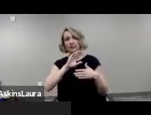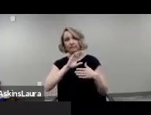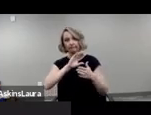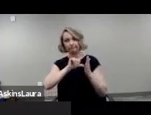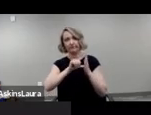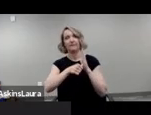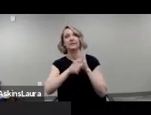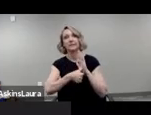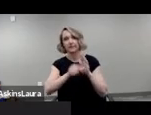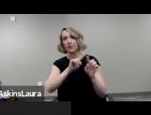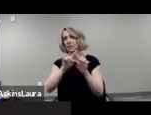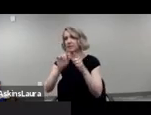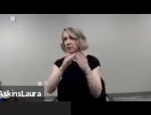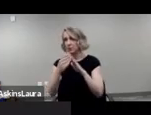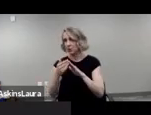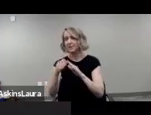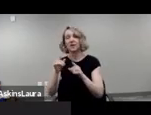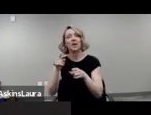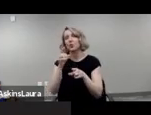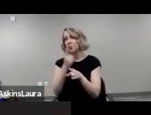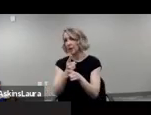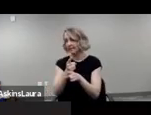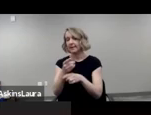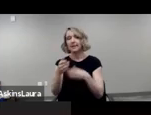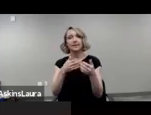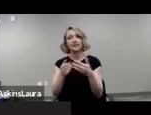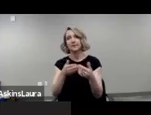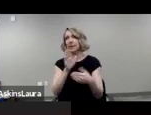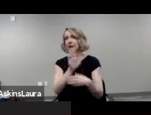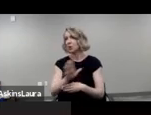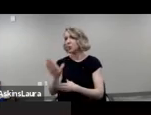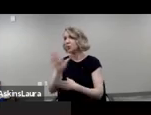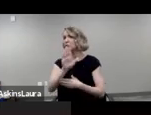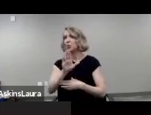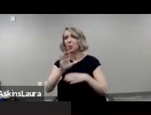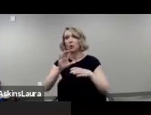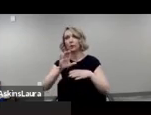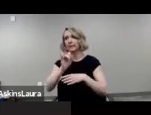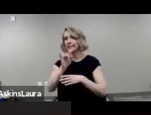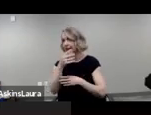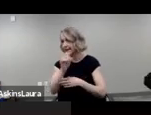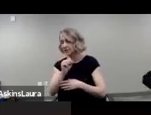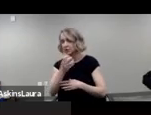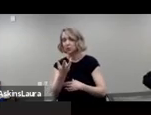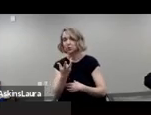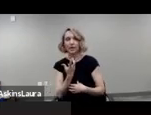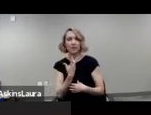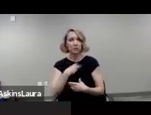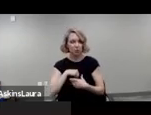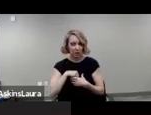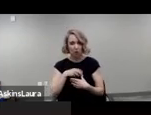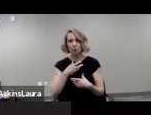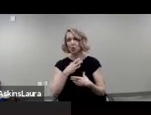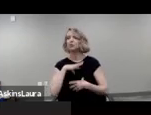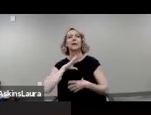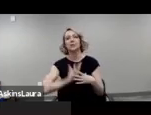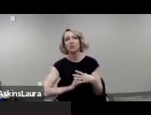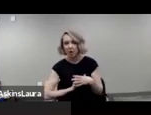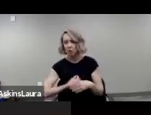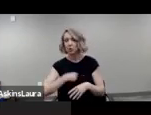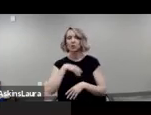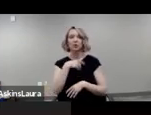gender yes anyone regardless of status whether you're transgender whether you're gay lesbian straight bisexual